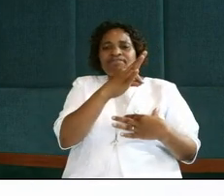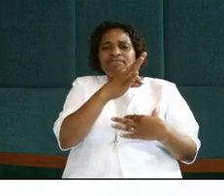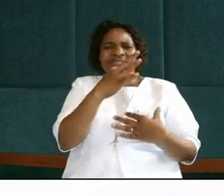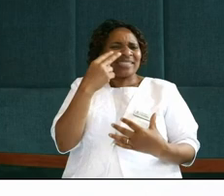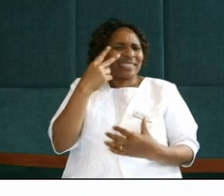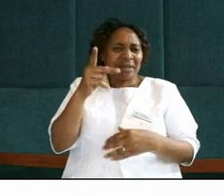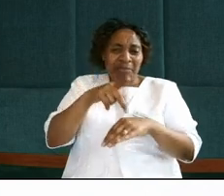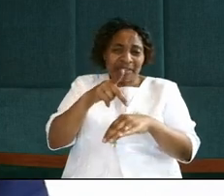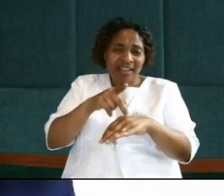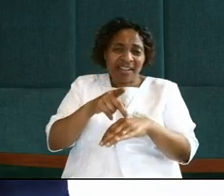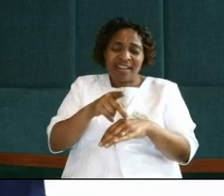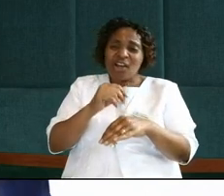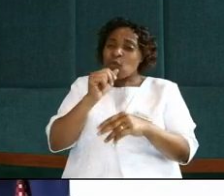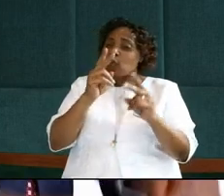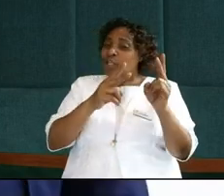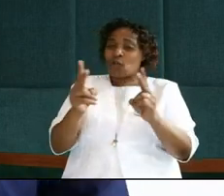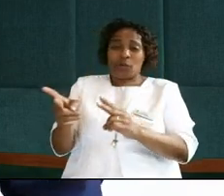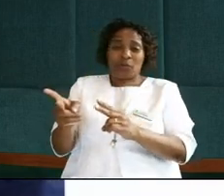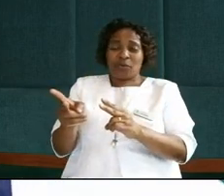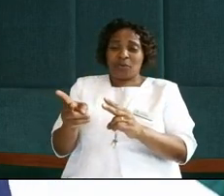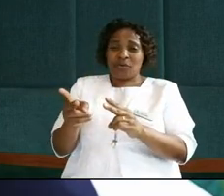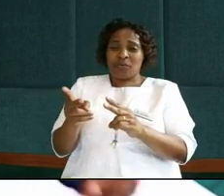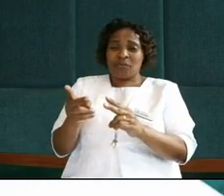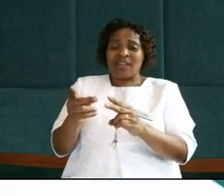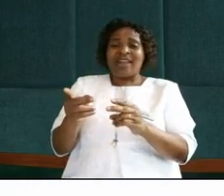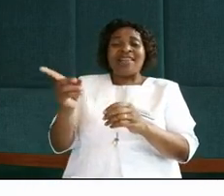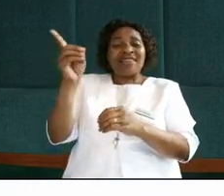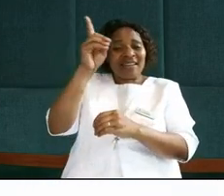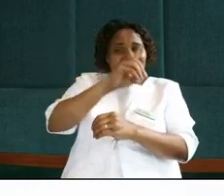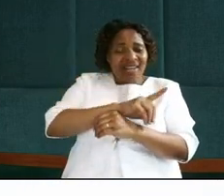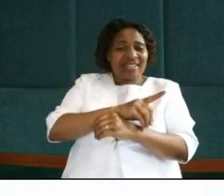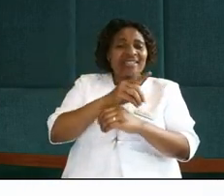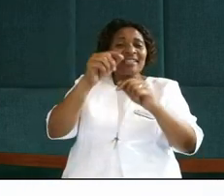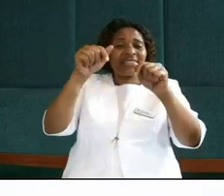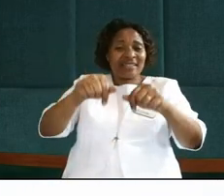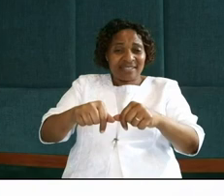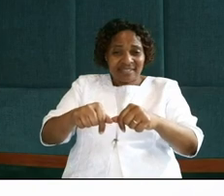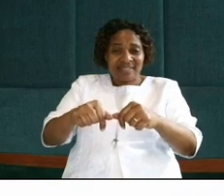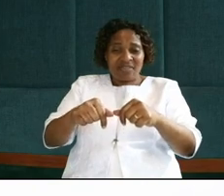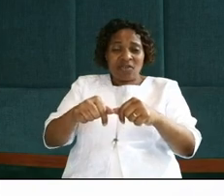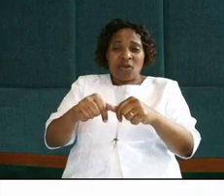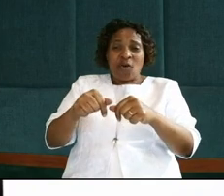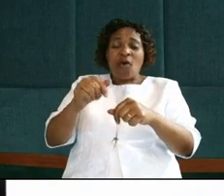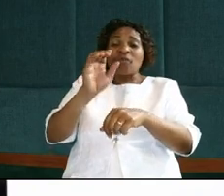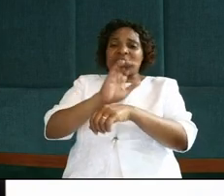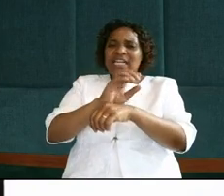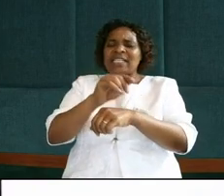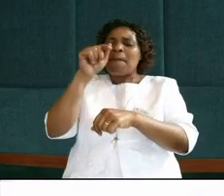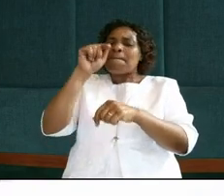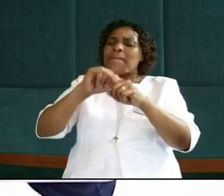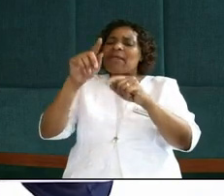this one is not that one for the lower. This one is for the upper. This one